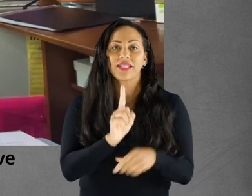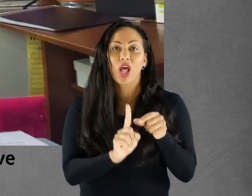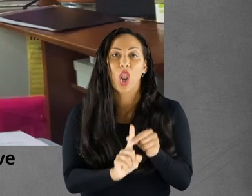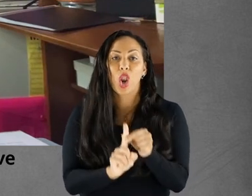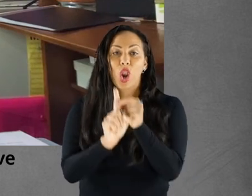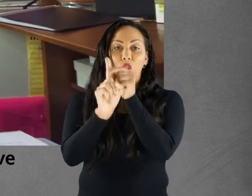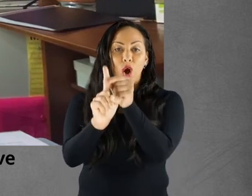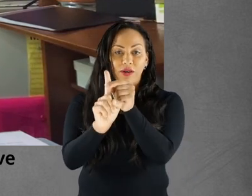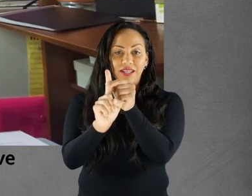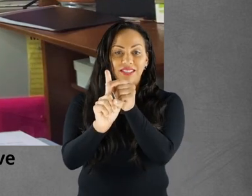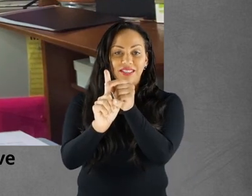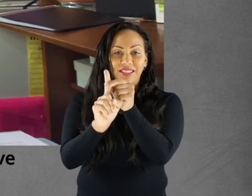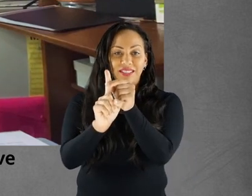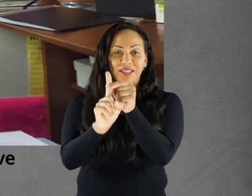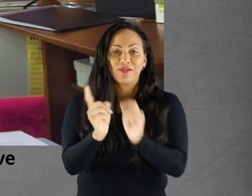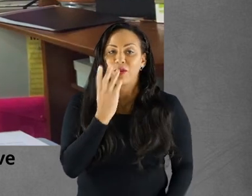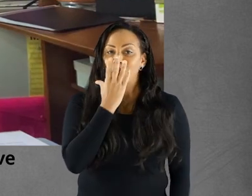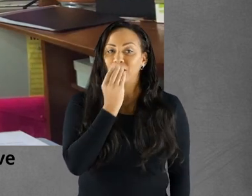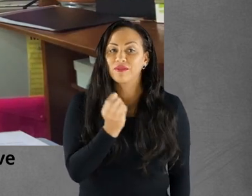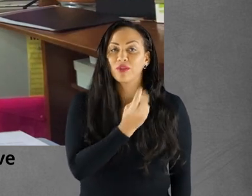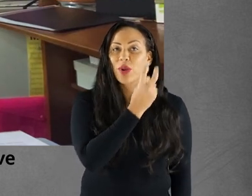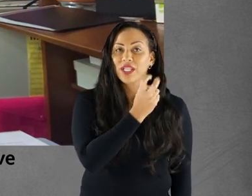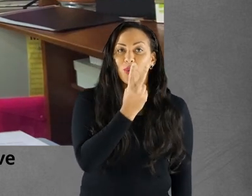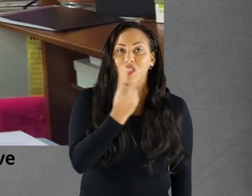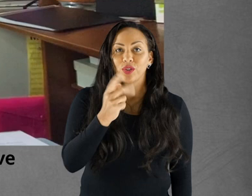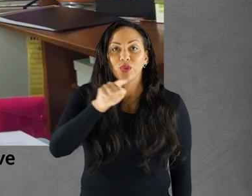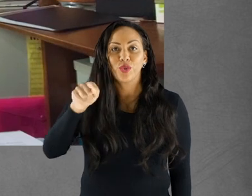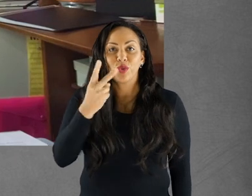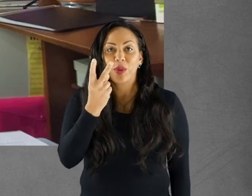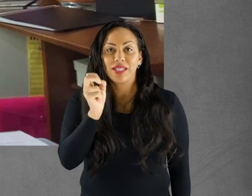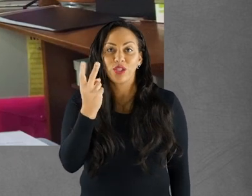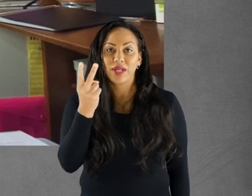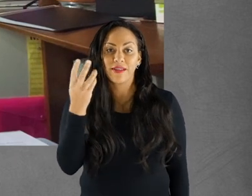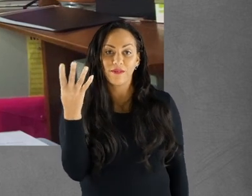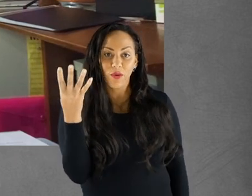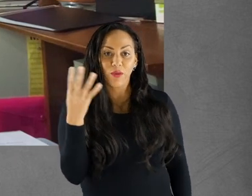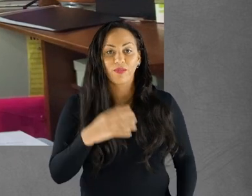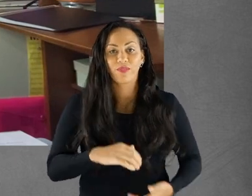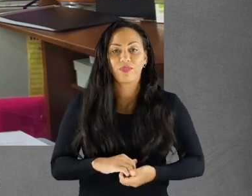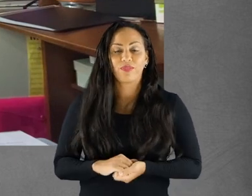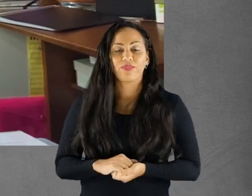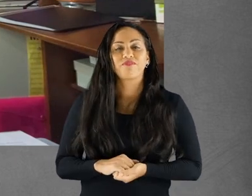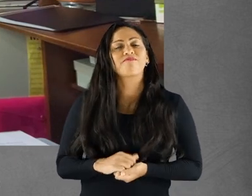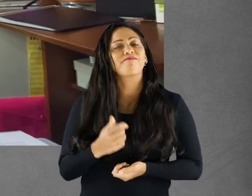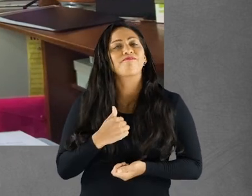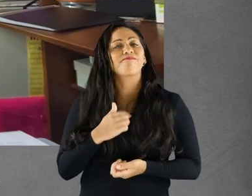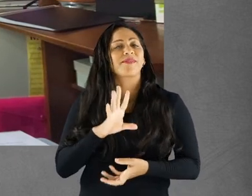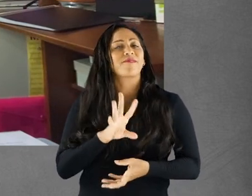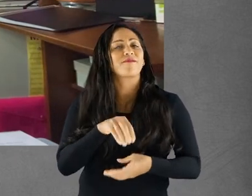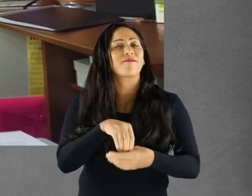I have been appointed Poet Lawyer of the City of Wolverhampton, 2062